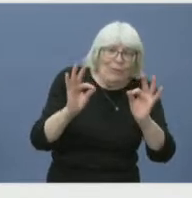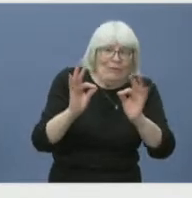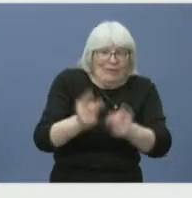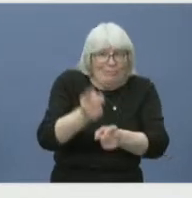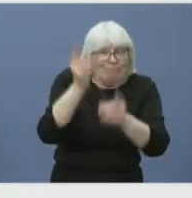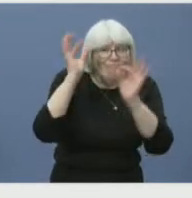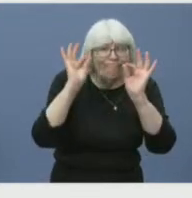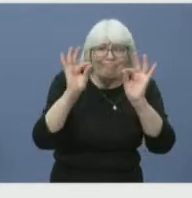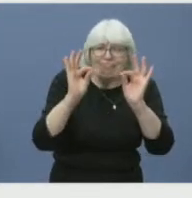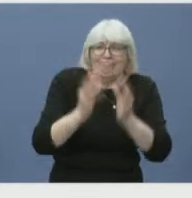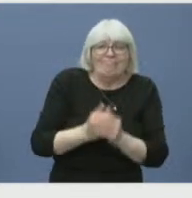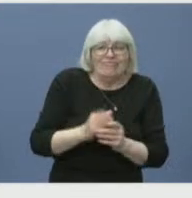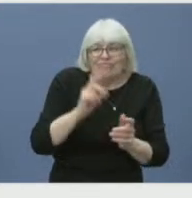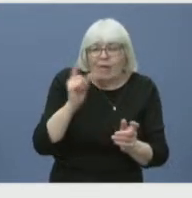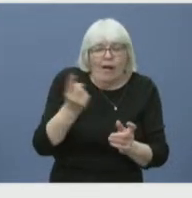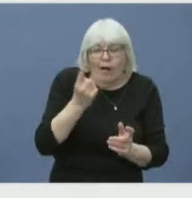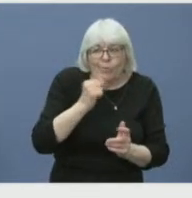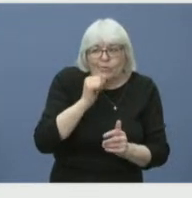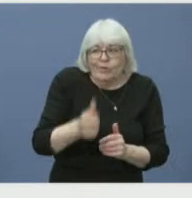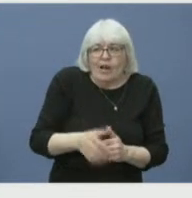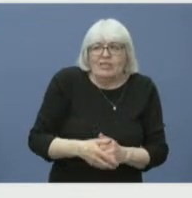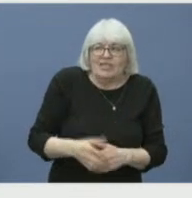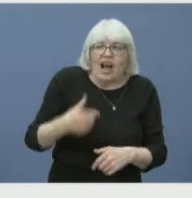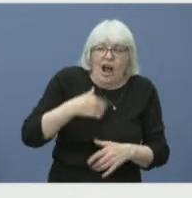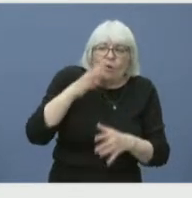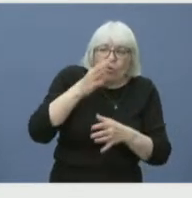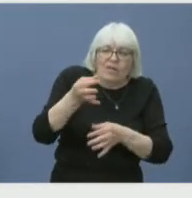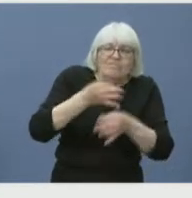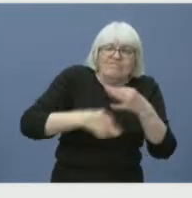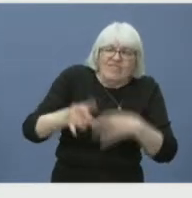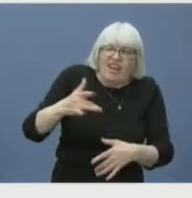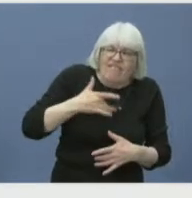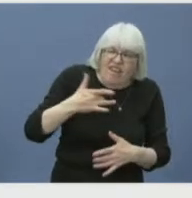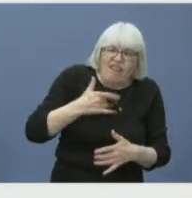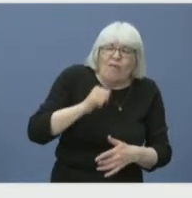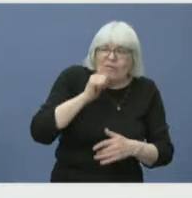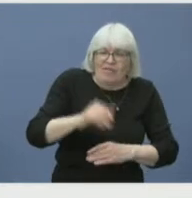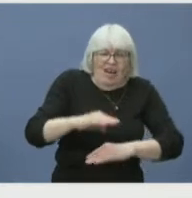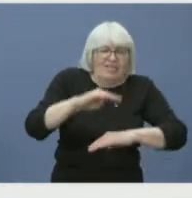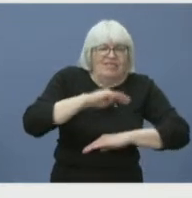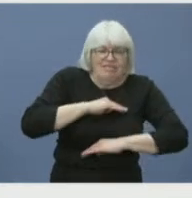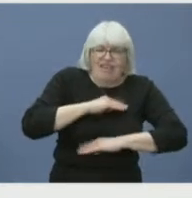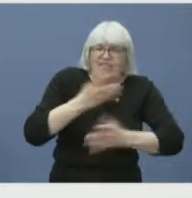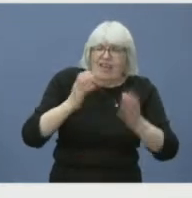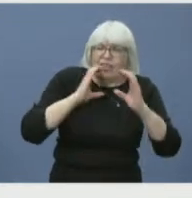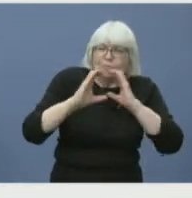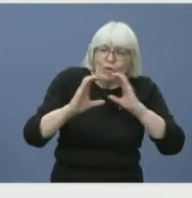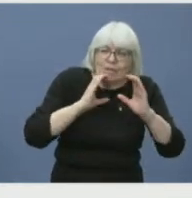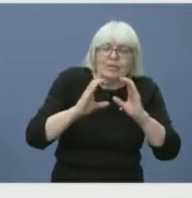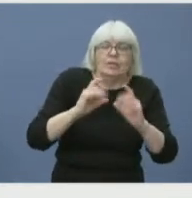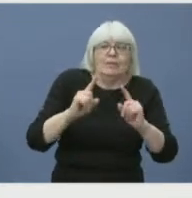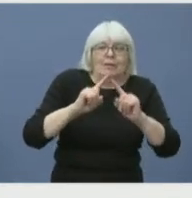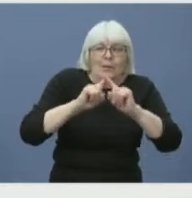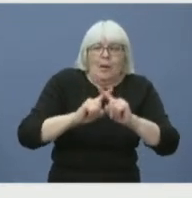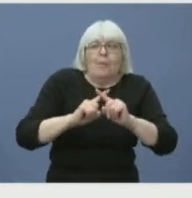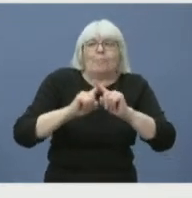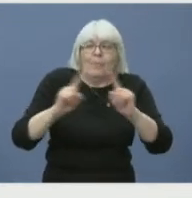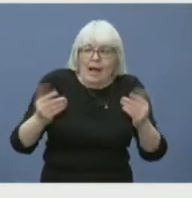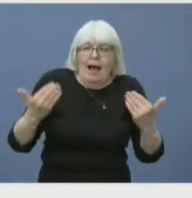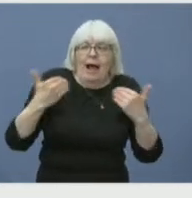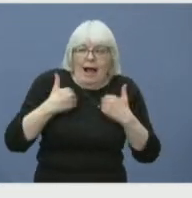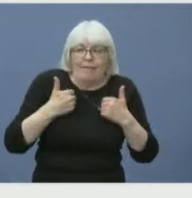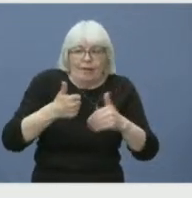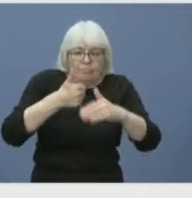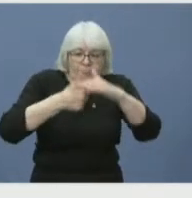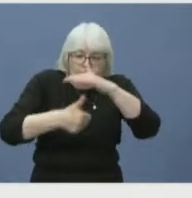if I was in their shoes. But there is open correspondence with everyone who wants it through again through 311. If they don't know